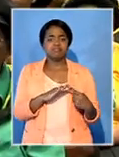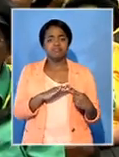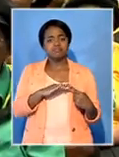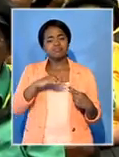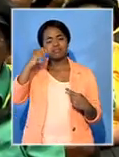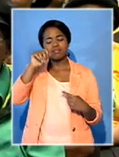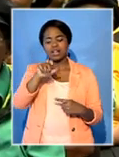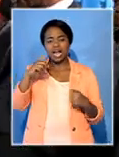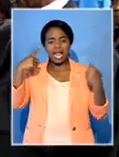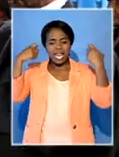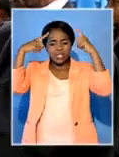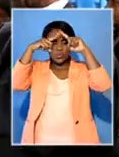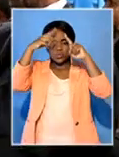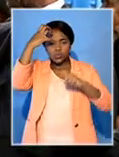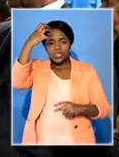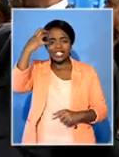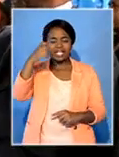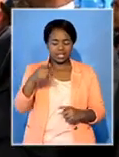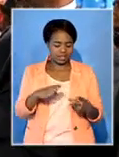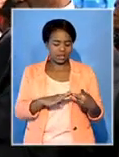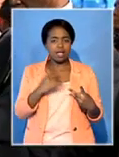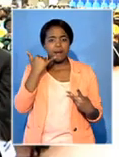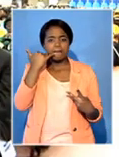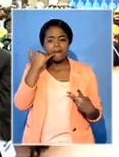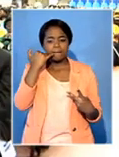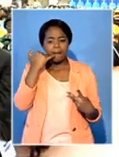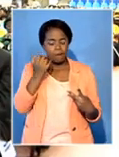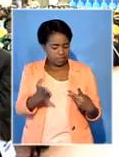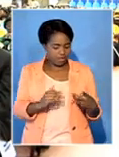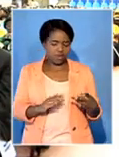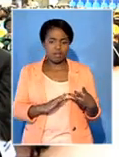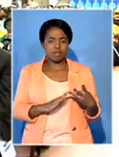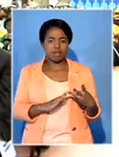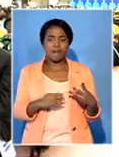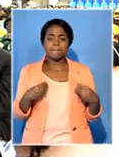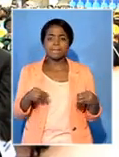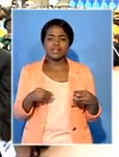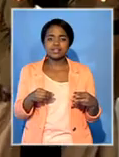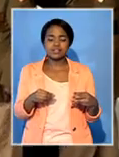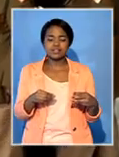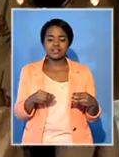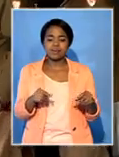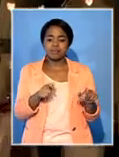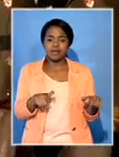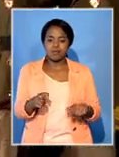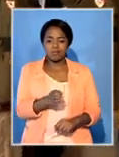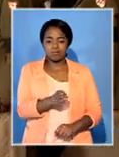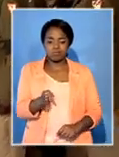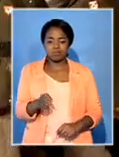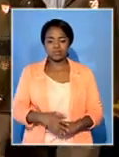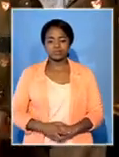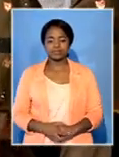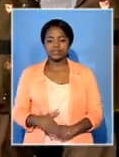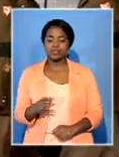Lesotho's King Litsia III, former President Tabombeki, cabinet ministers and business. Mulo's passion for